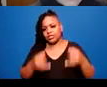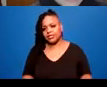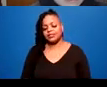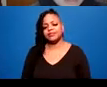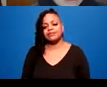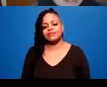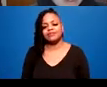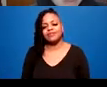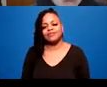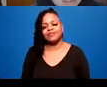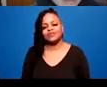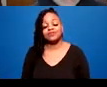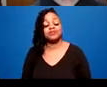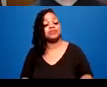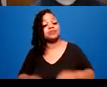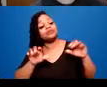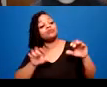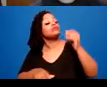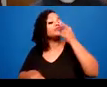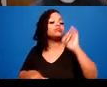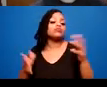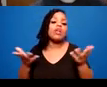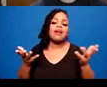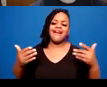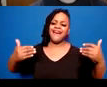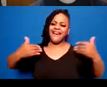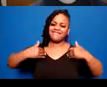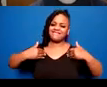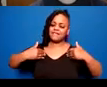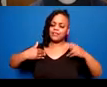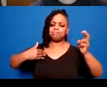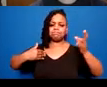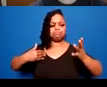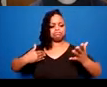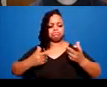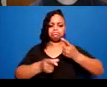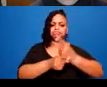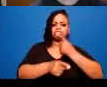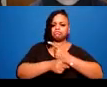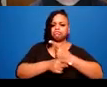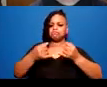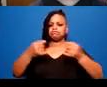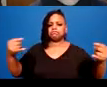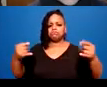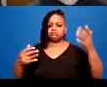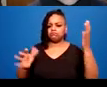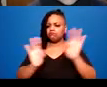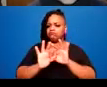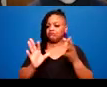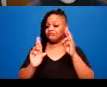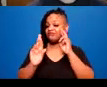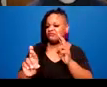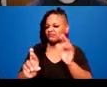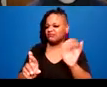And to me, this is